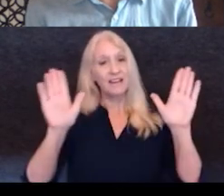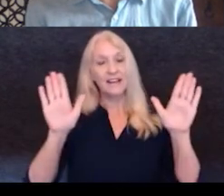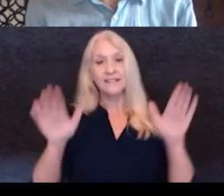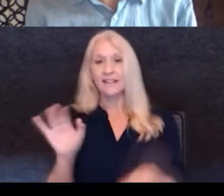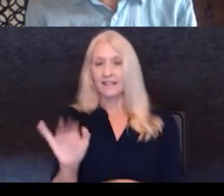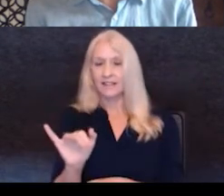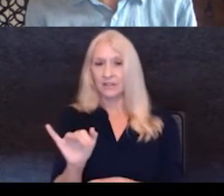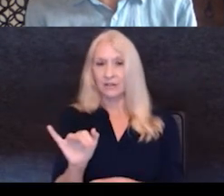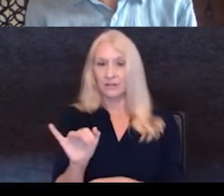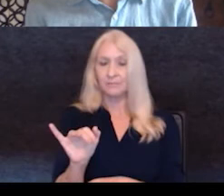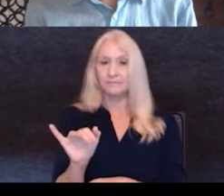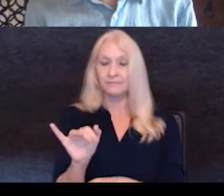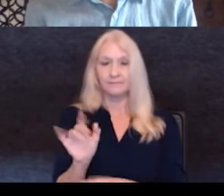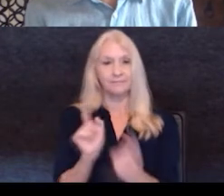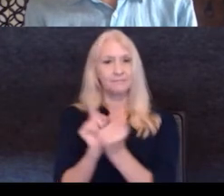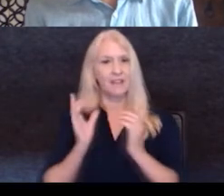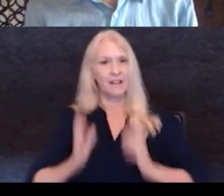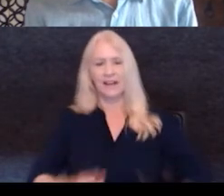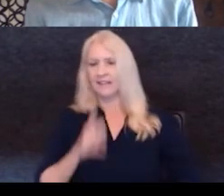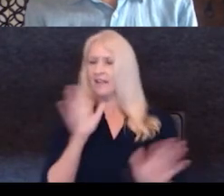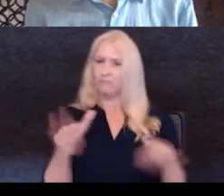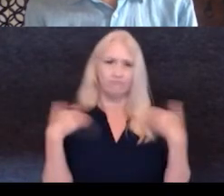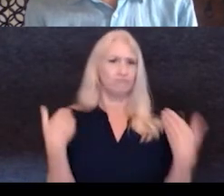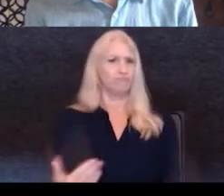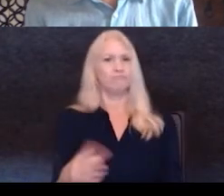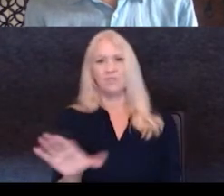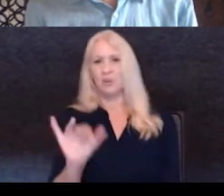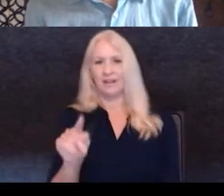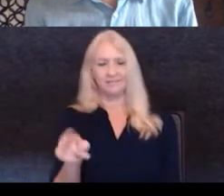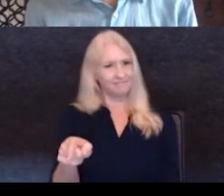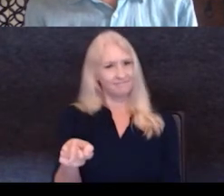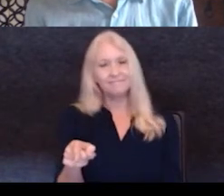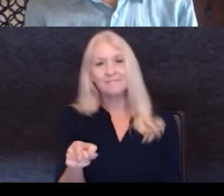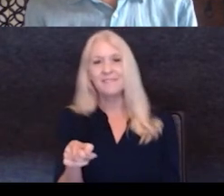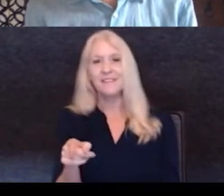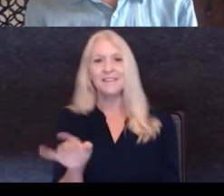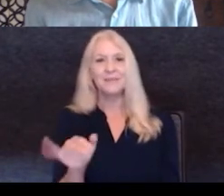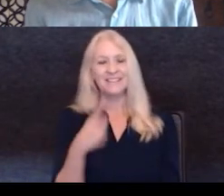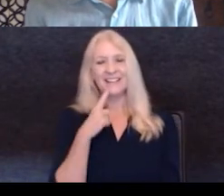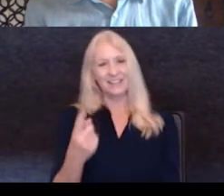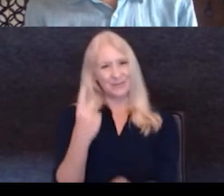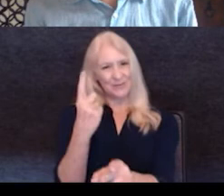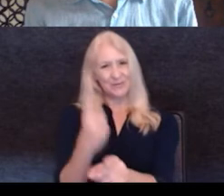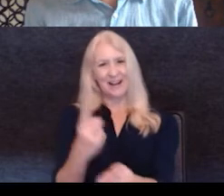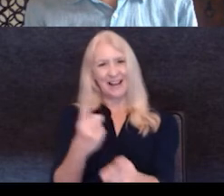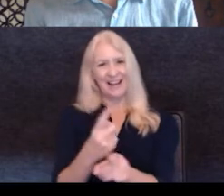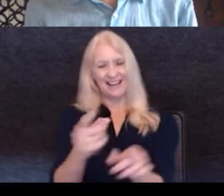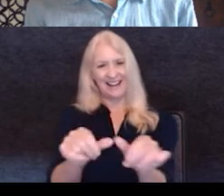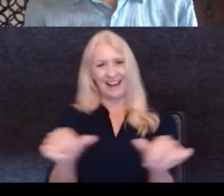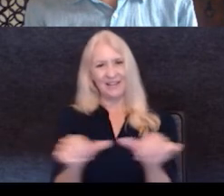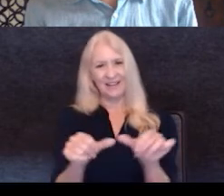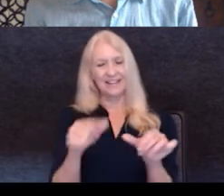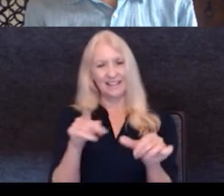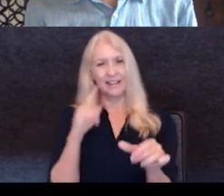found a client who said, do it, that it was probably like you said, in the right spot so that you kind of got the